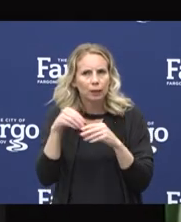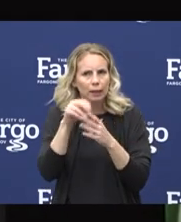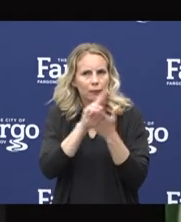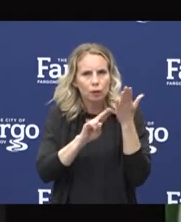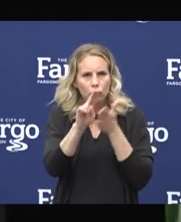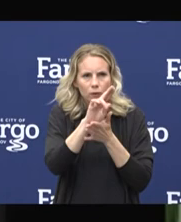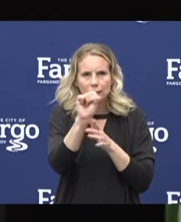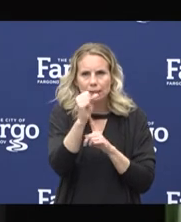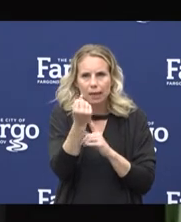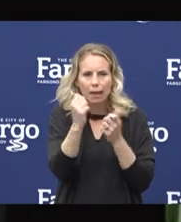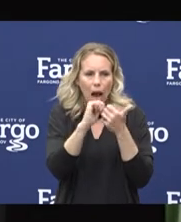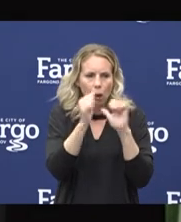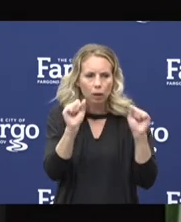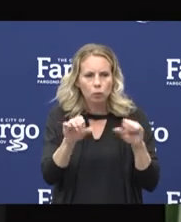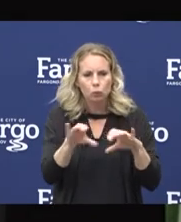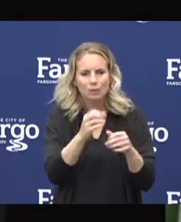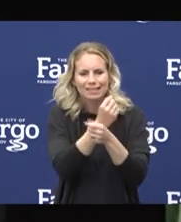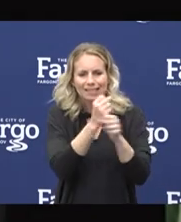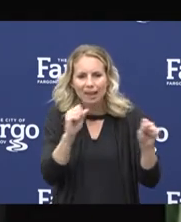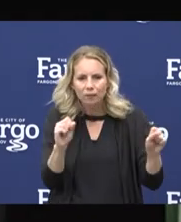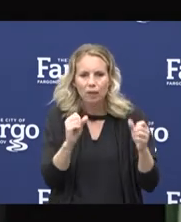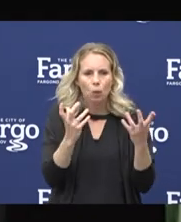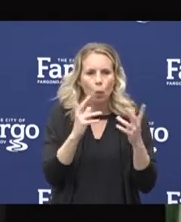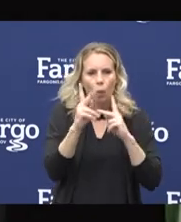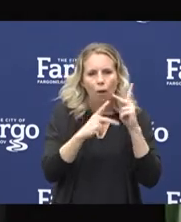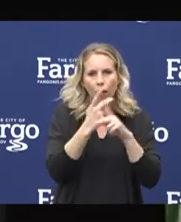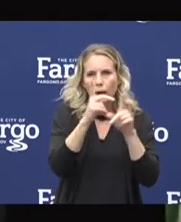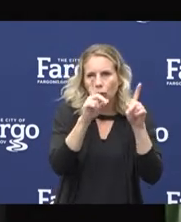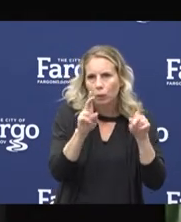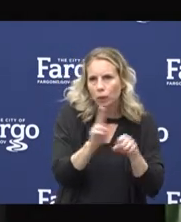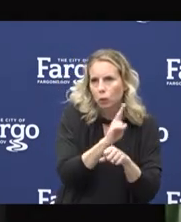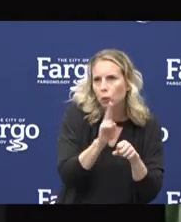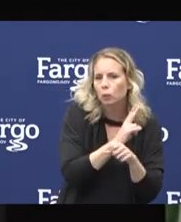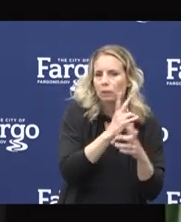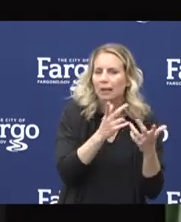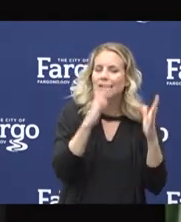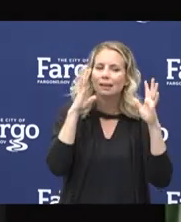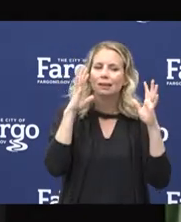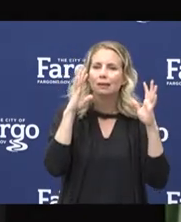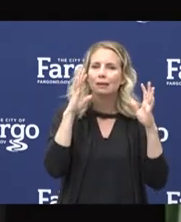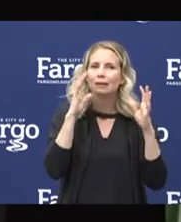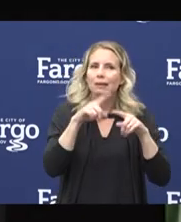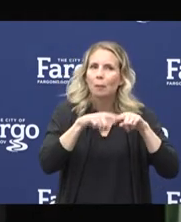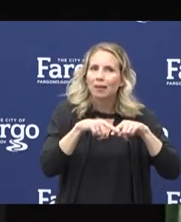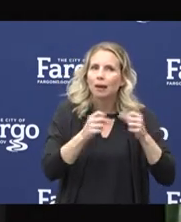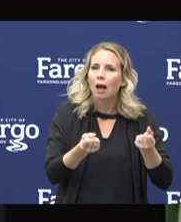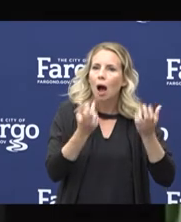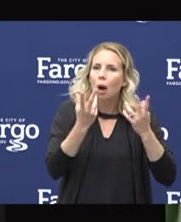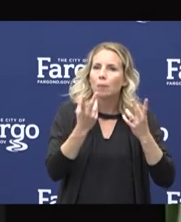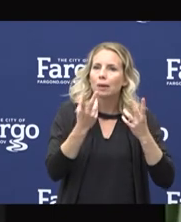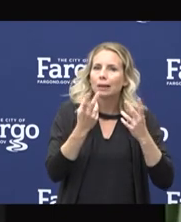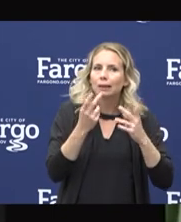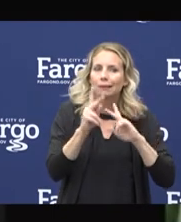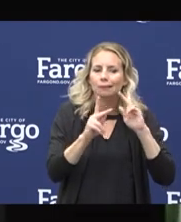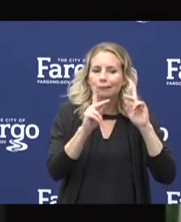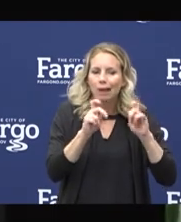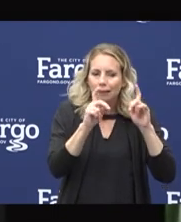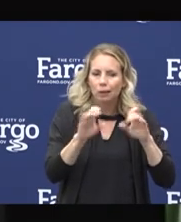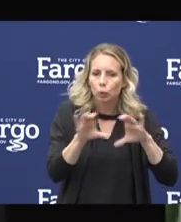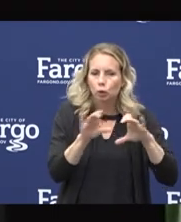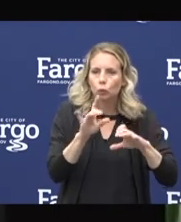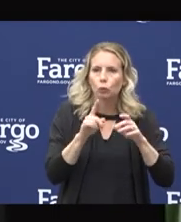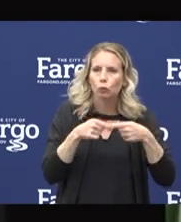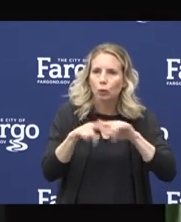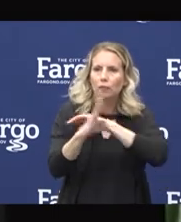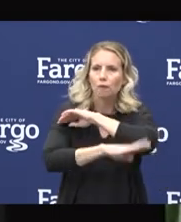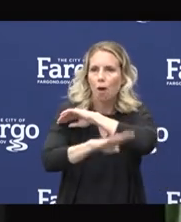to do that more safely. And so this is going to depend a lot on what sort of testing capacity we ramp up to by the fall, and the